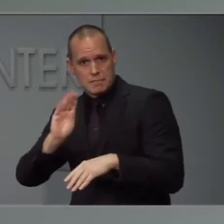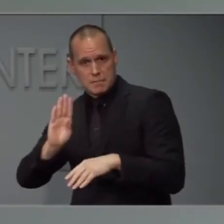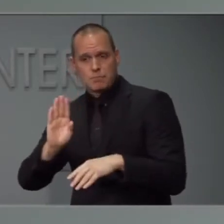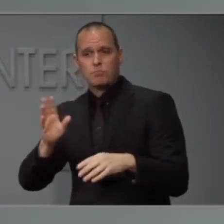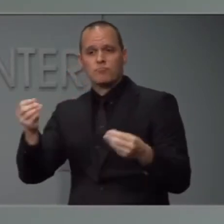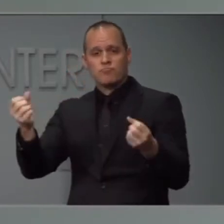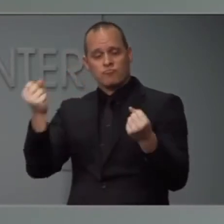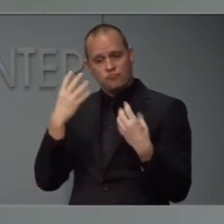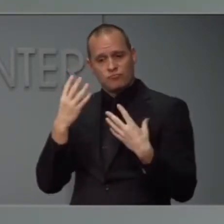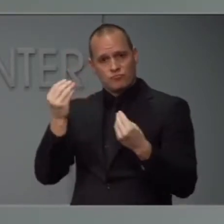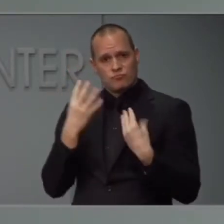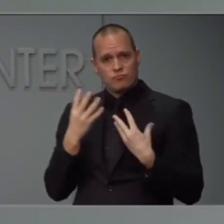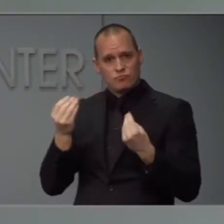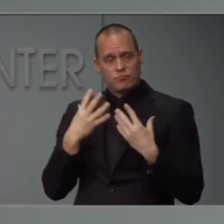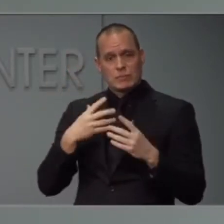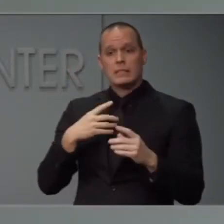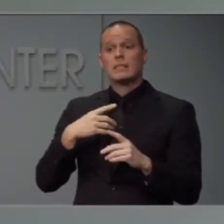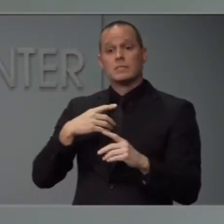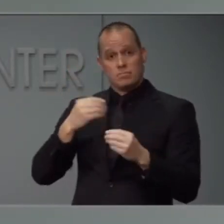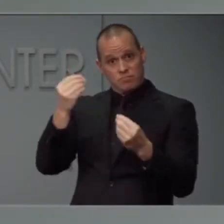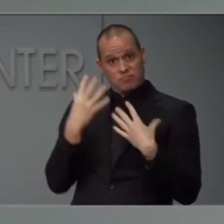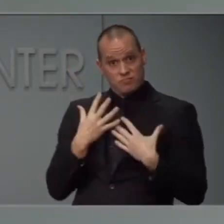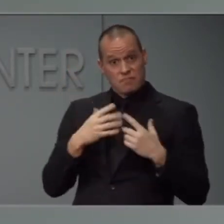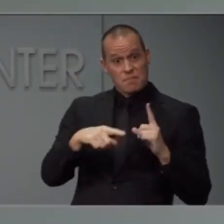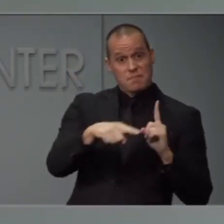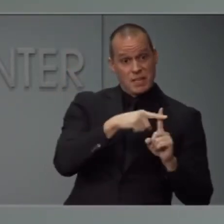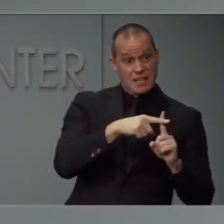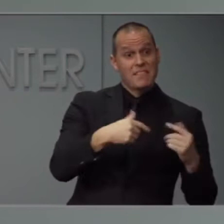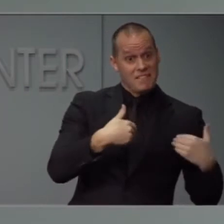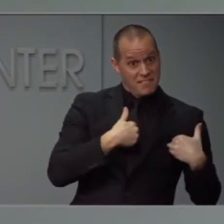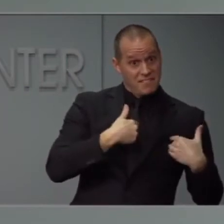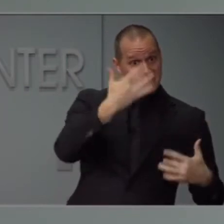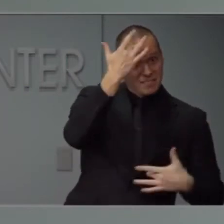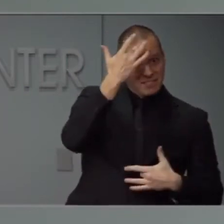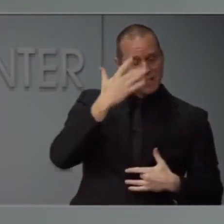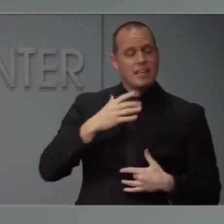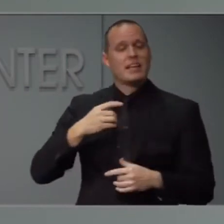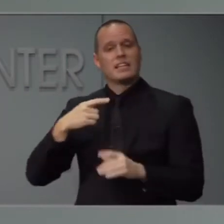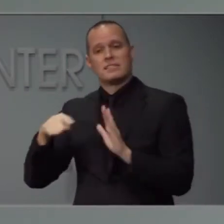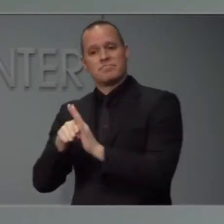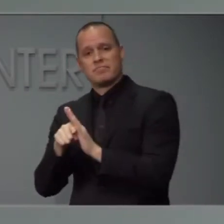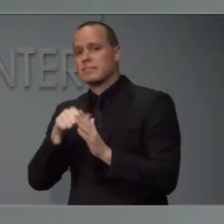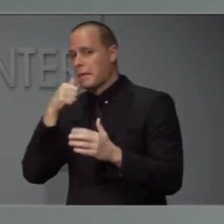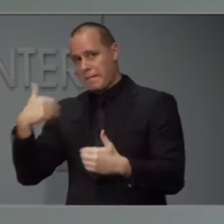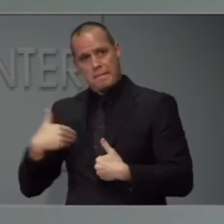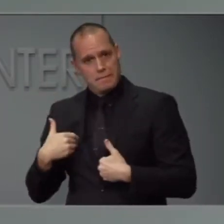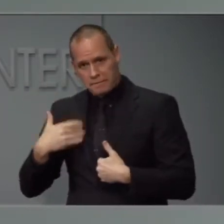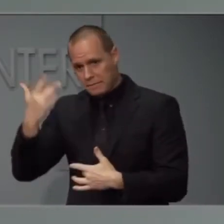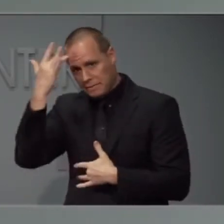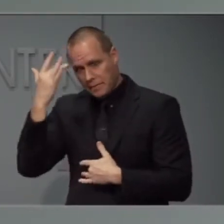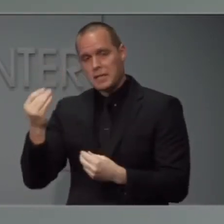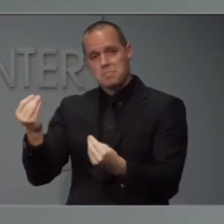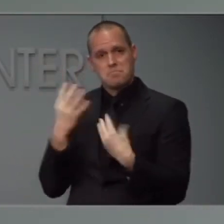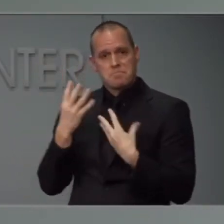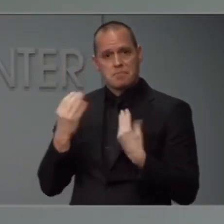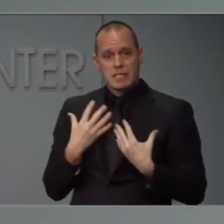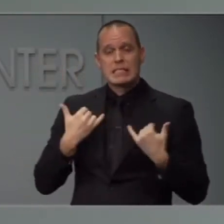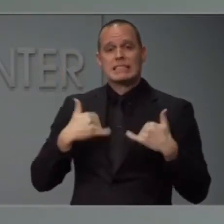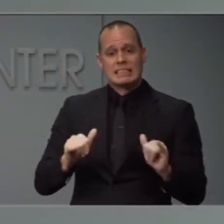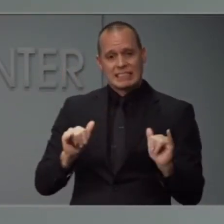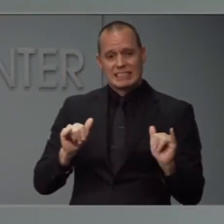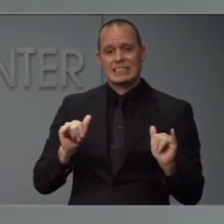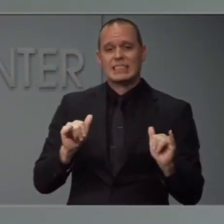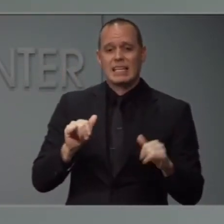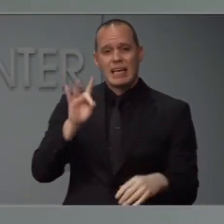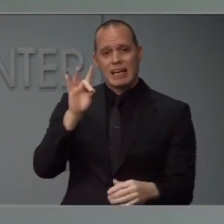they are reporting both their negatives and their positives. There are still 8,000 tests that are pending, meaning they've been